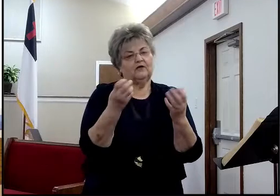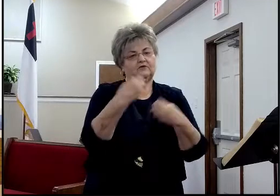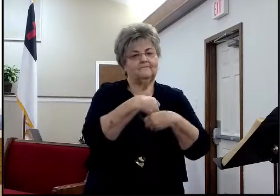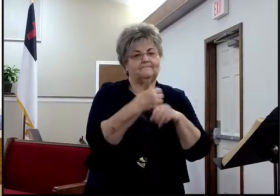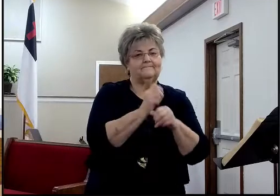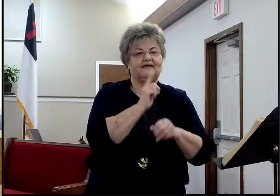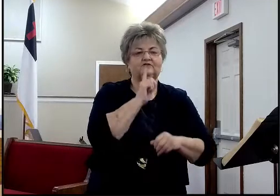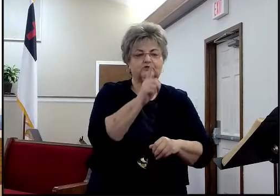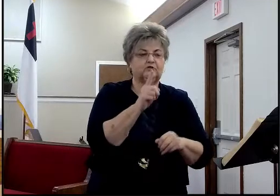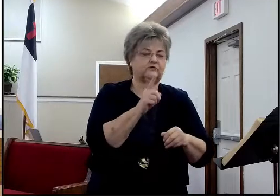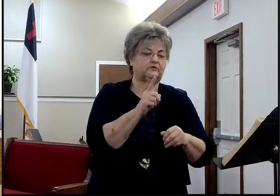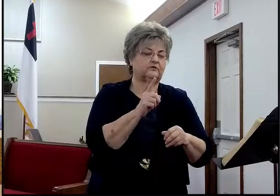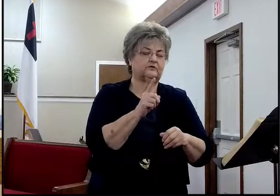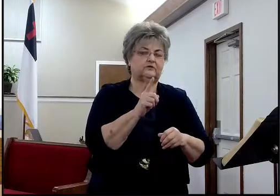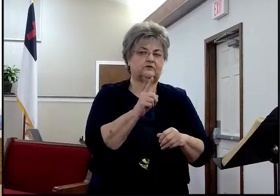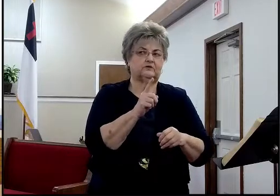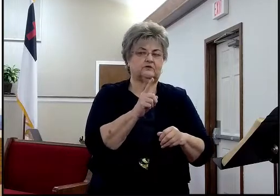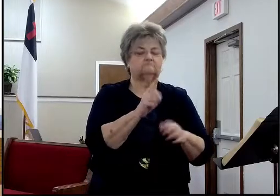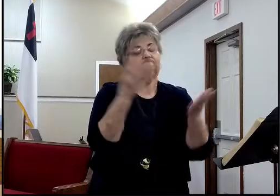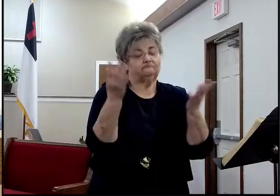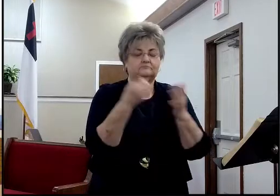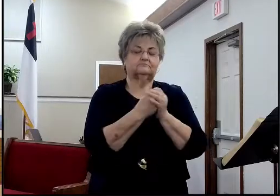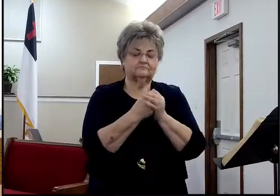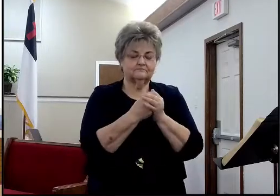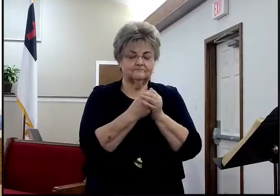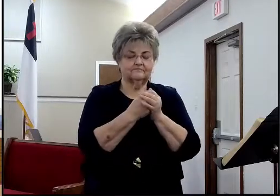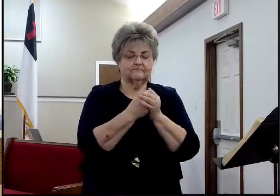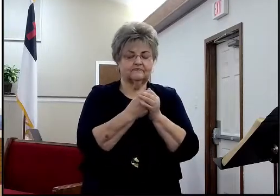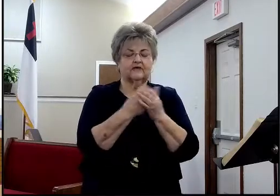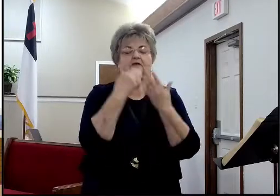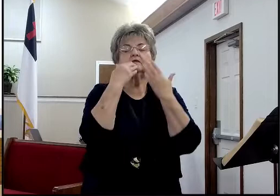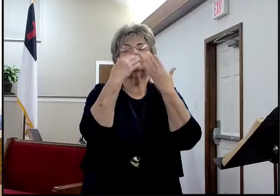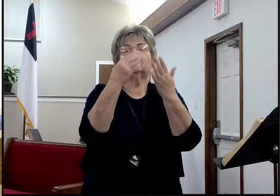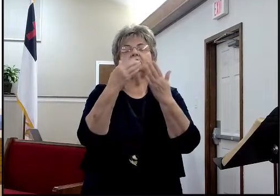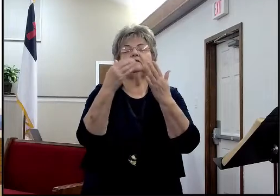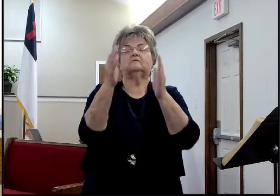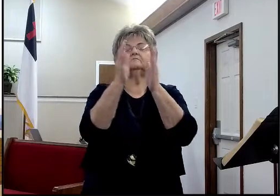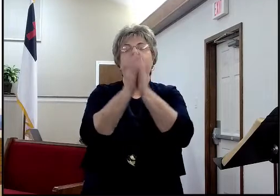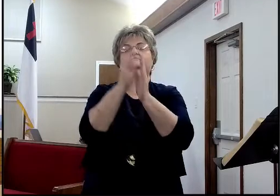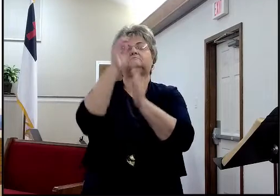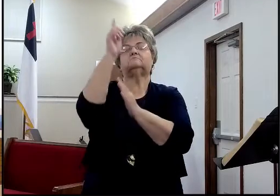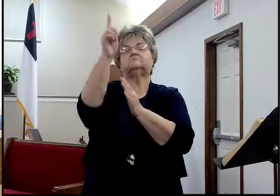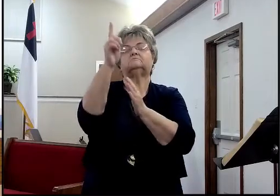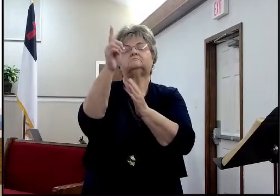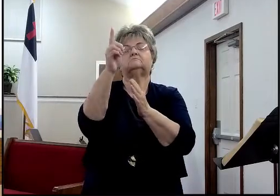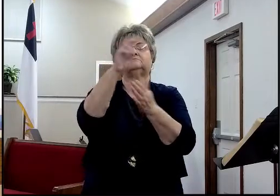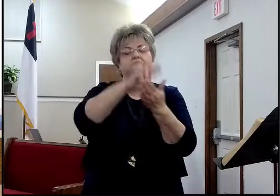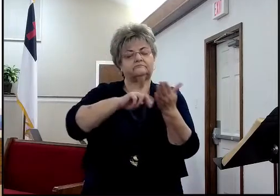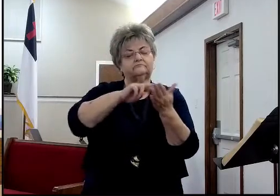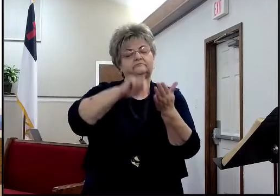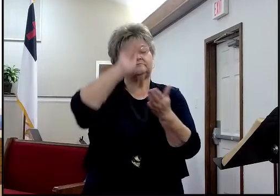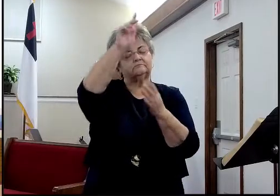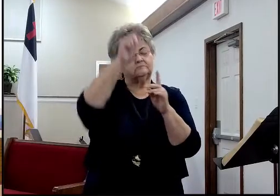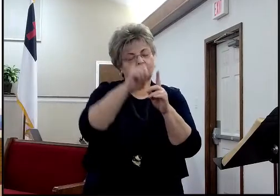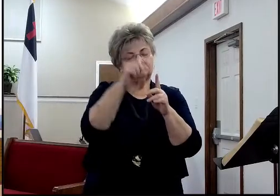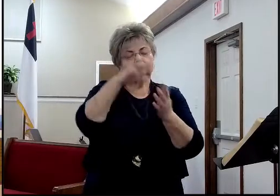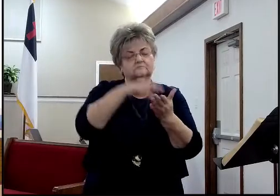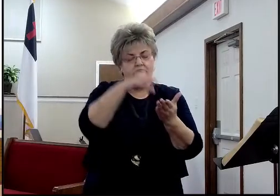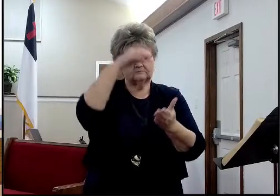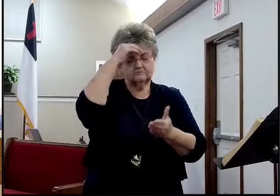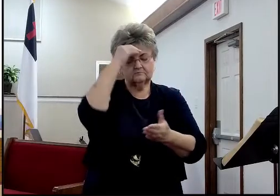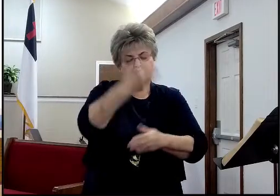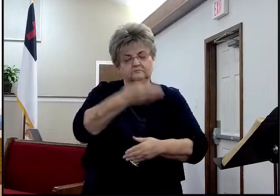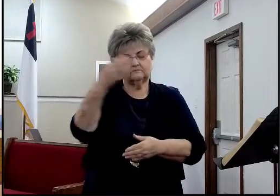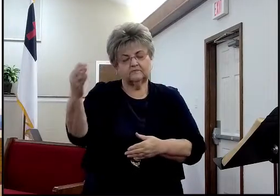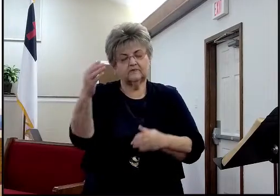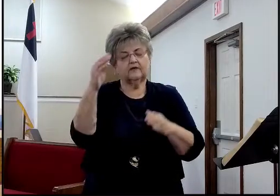get this taken care of this morning. Father, we thank you for the privilege of coming to you and to be able to come to your word and to be to learn some things. And Lord, the book of Ezra